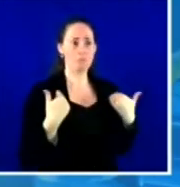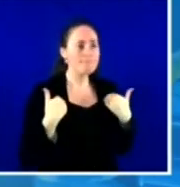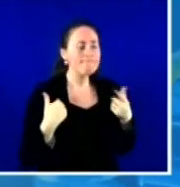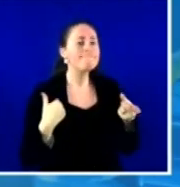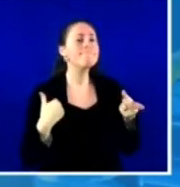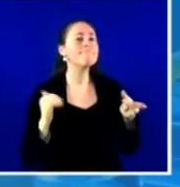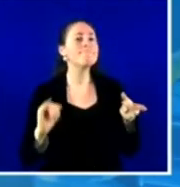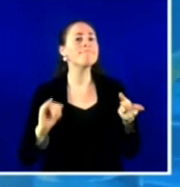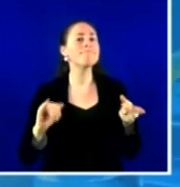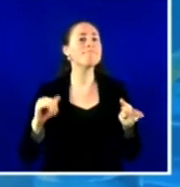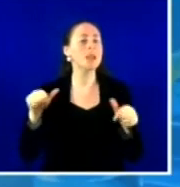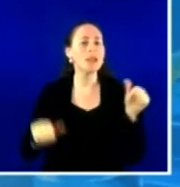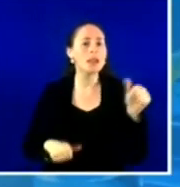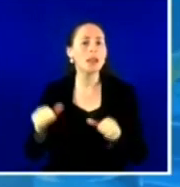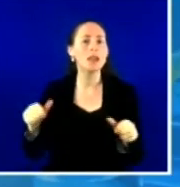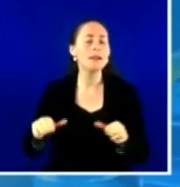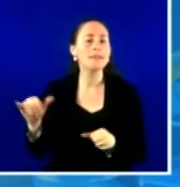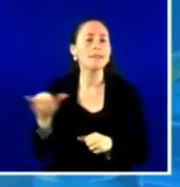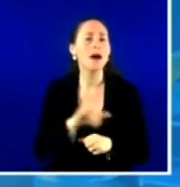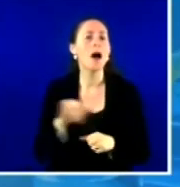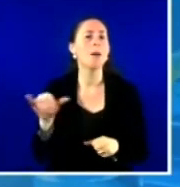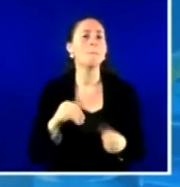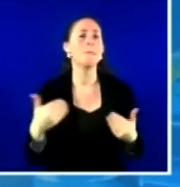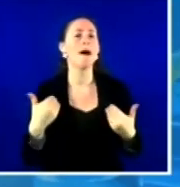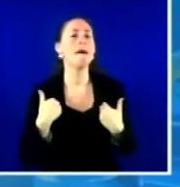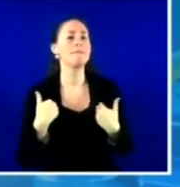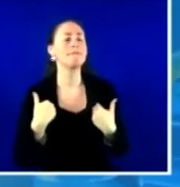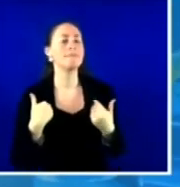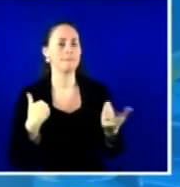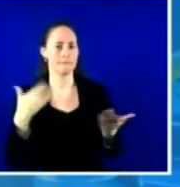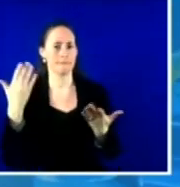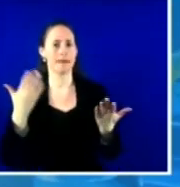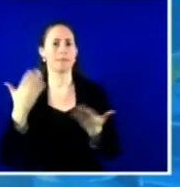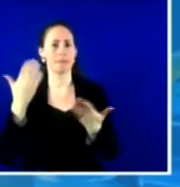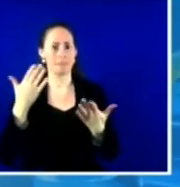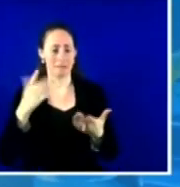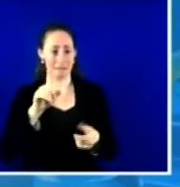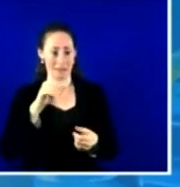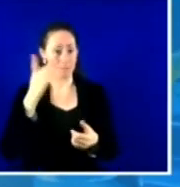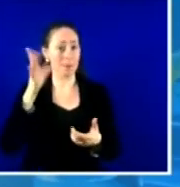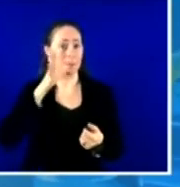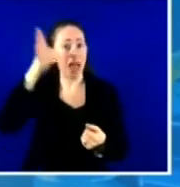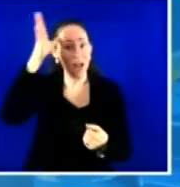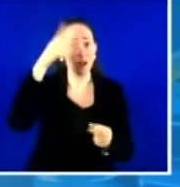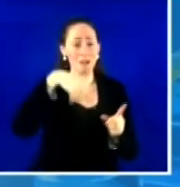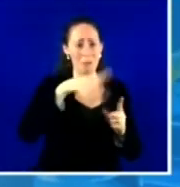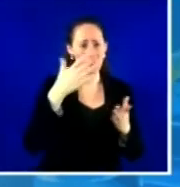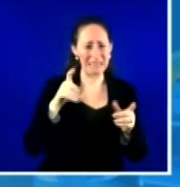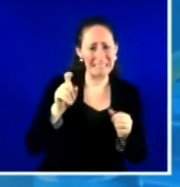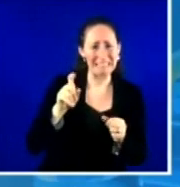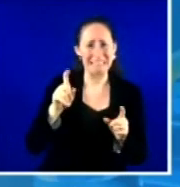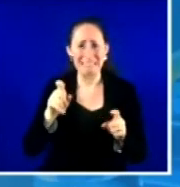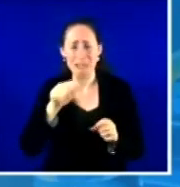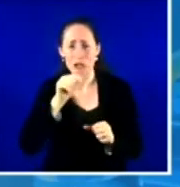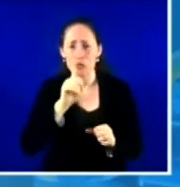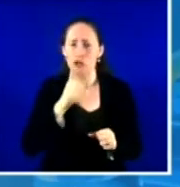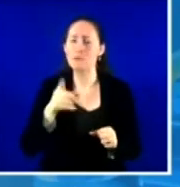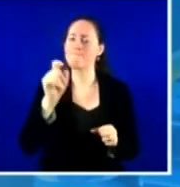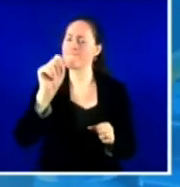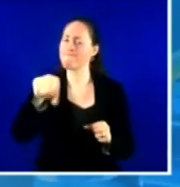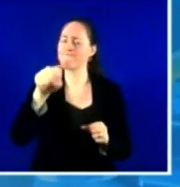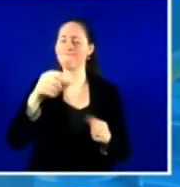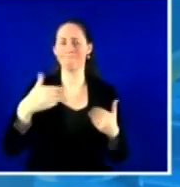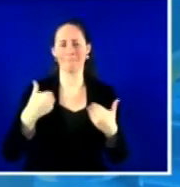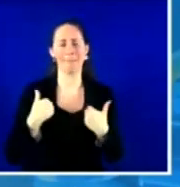for their kids. And I think, you know, there, there's a couple different groups, I would say, almost, um, you know, there are, are parents and